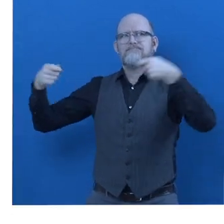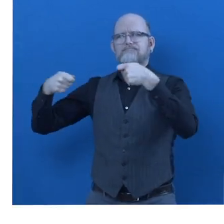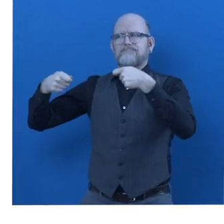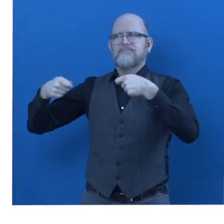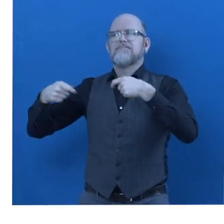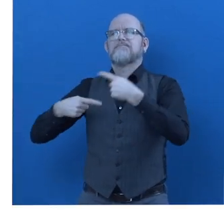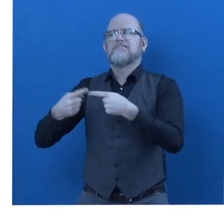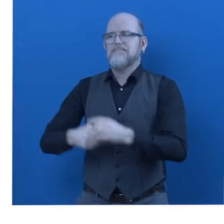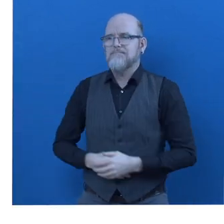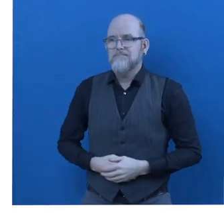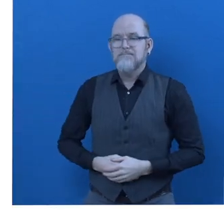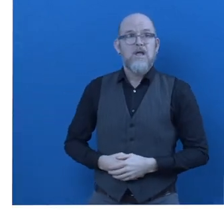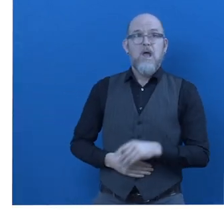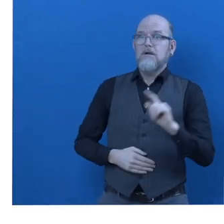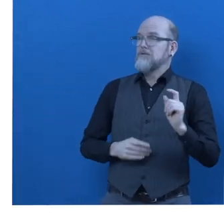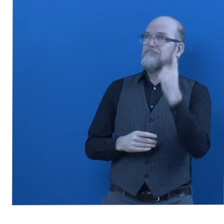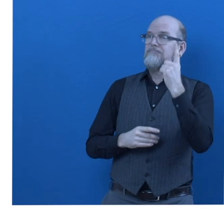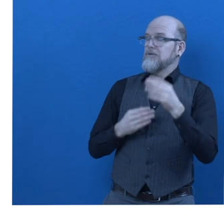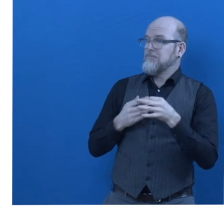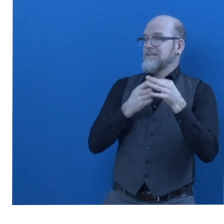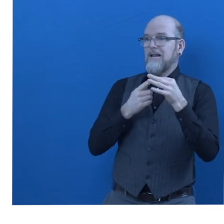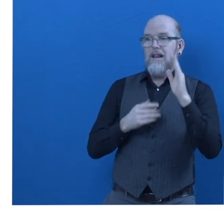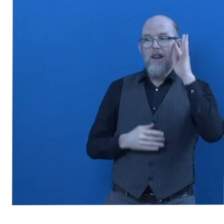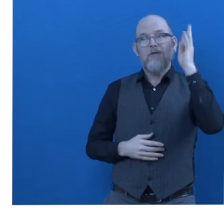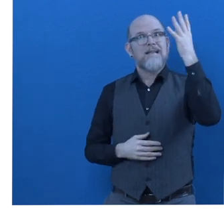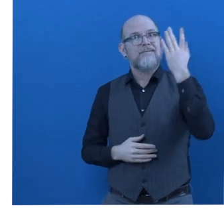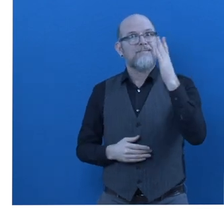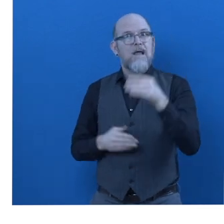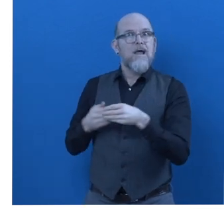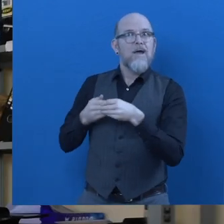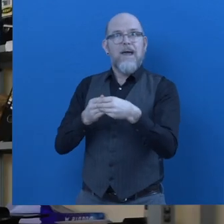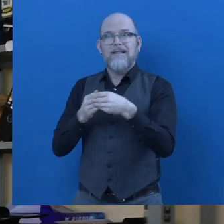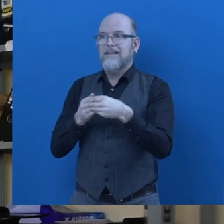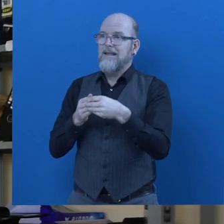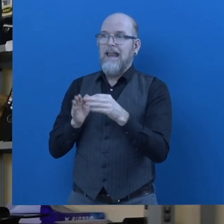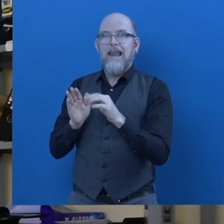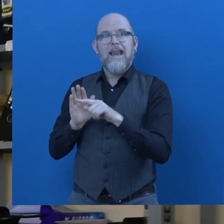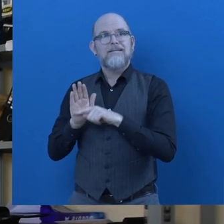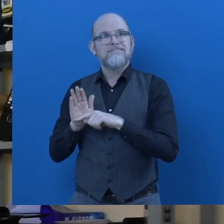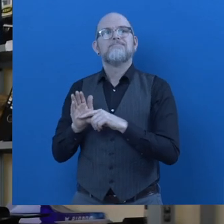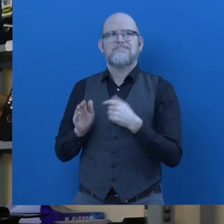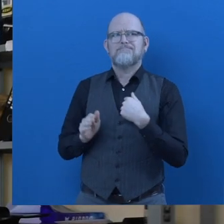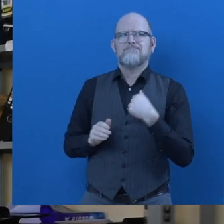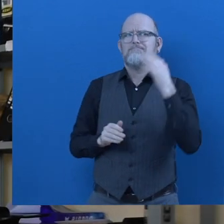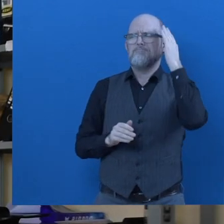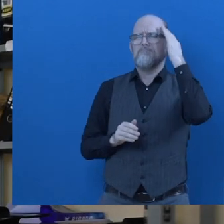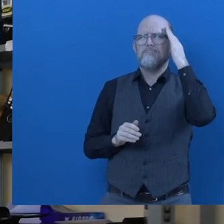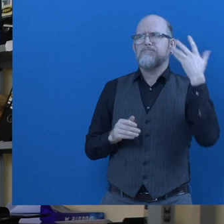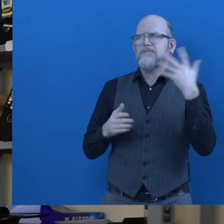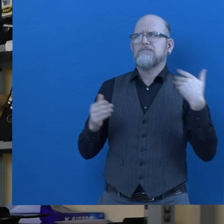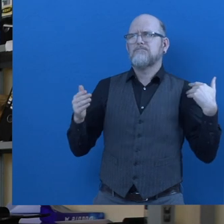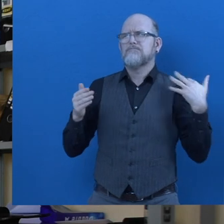What is unique and innovative about guideline for inclusion? As far as I know, the